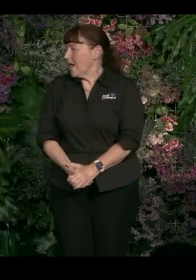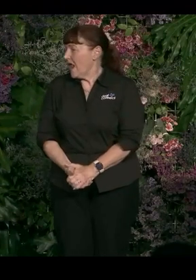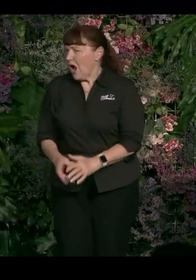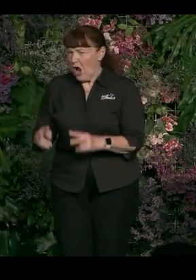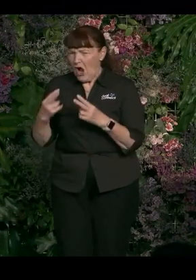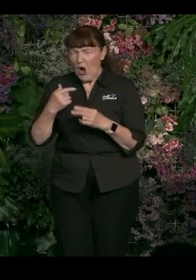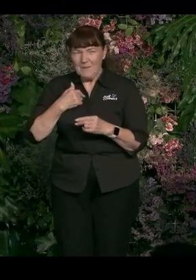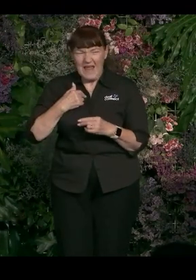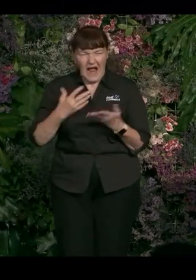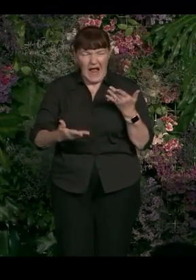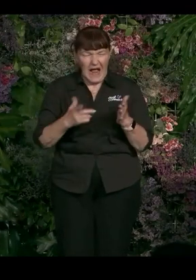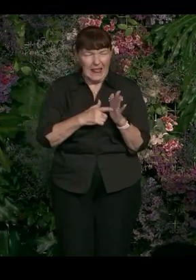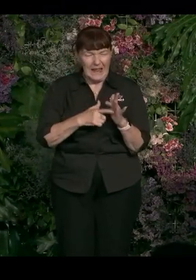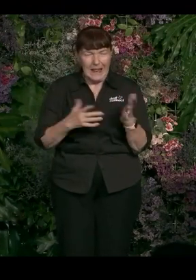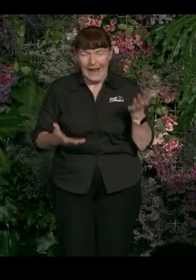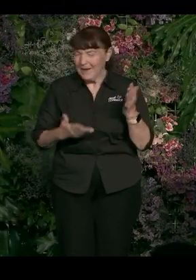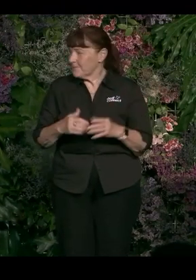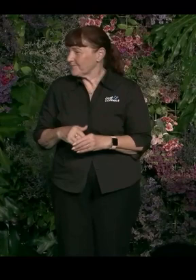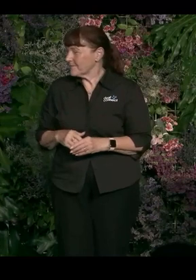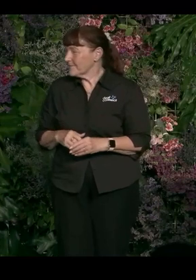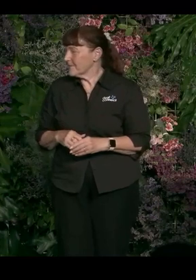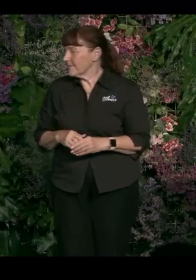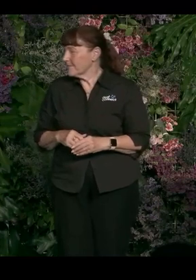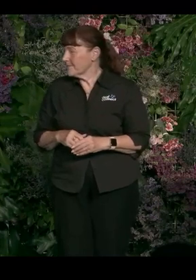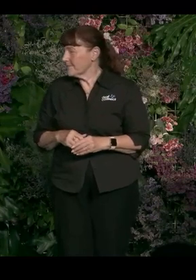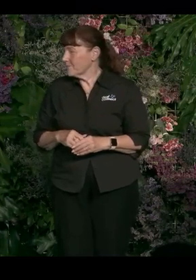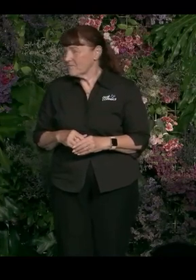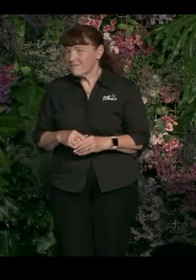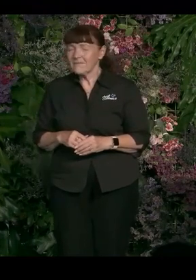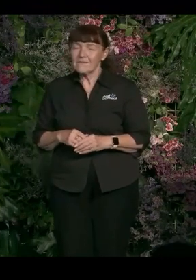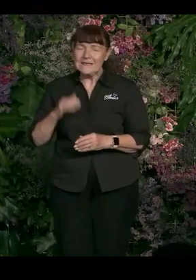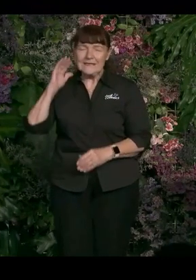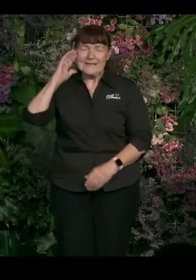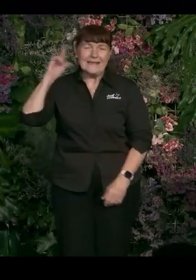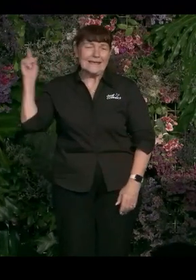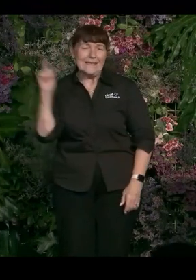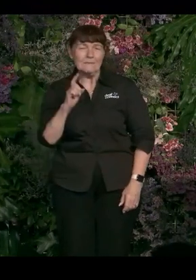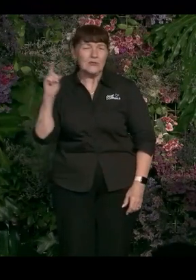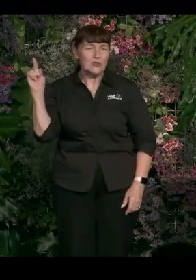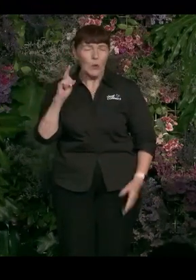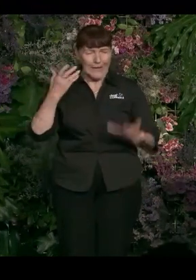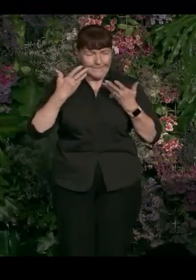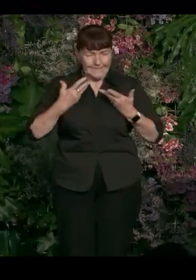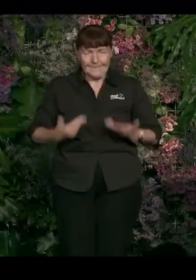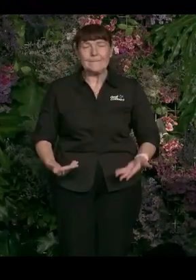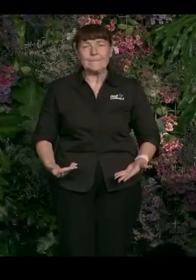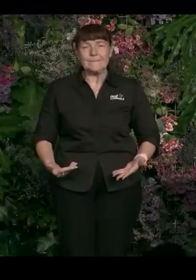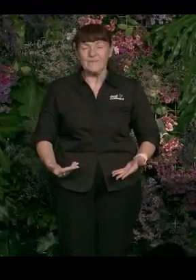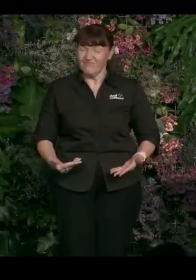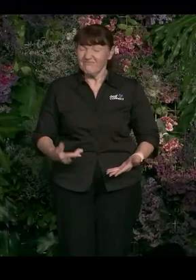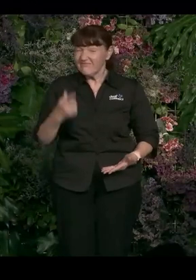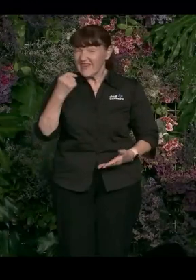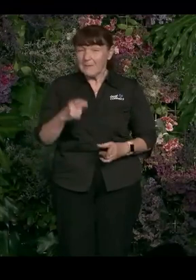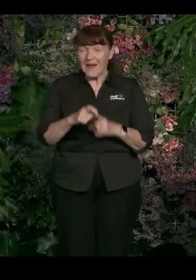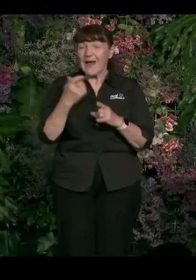Oh, you're looking at me. Let's go down the line. Oh, look, I'll be honest. think it's keep showing up. I know it's hard. And it's hard, I think, every day.